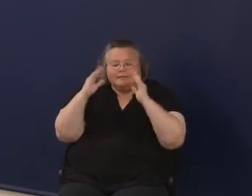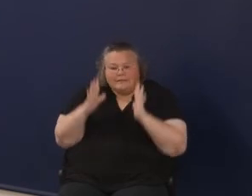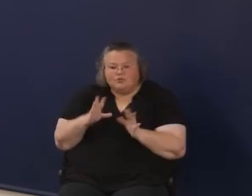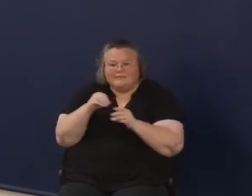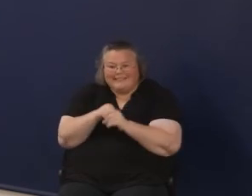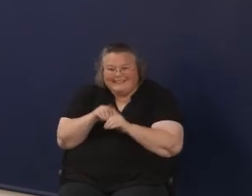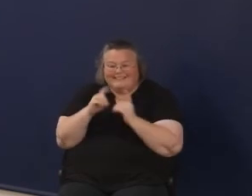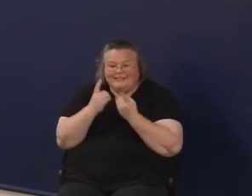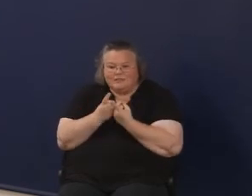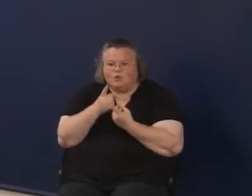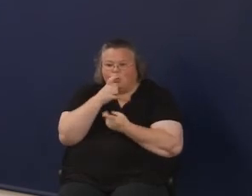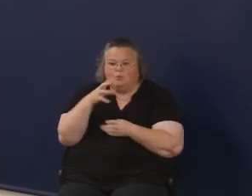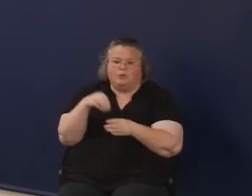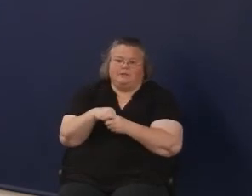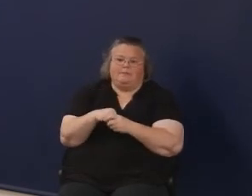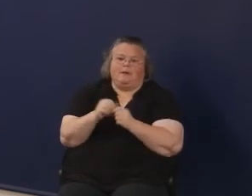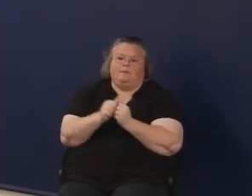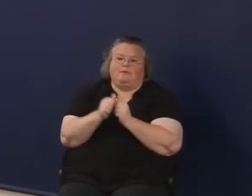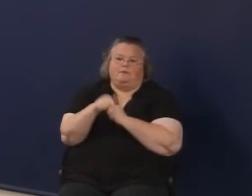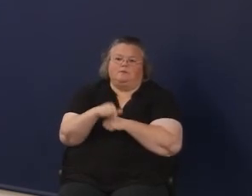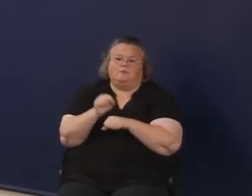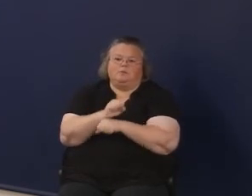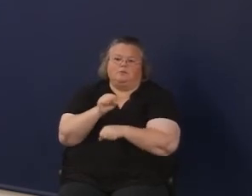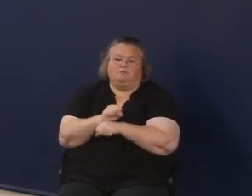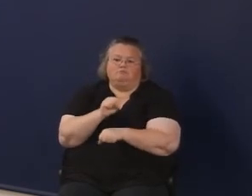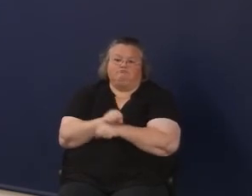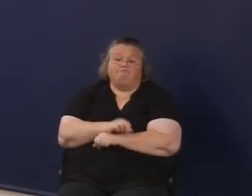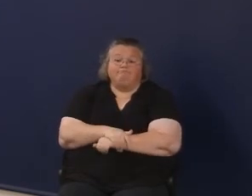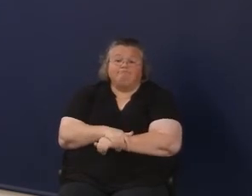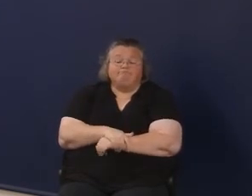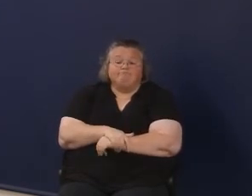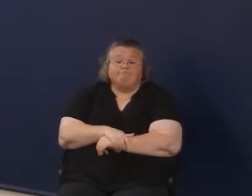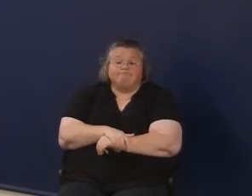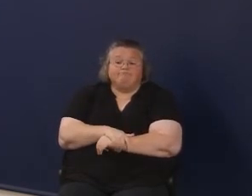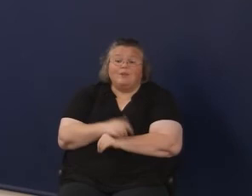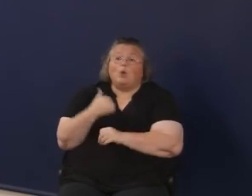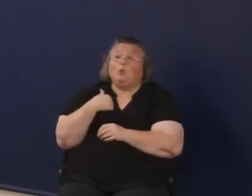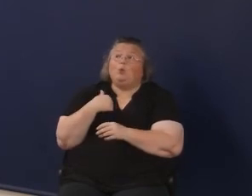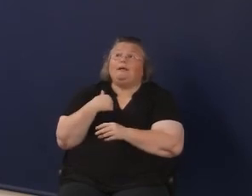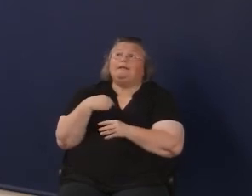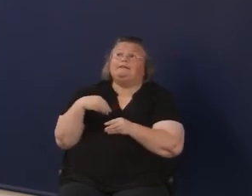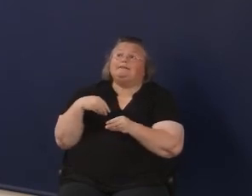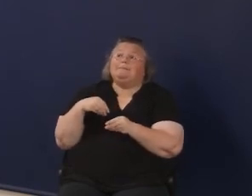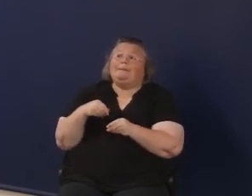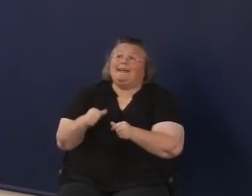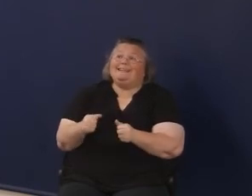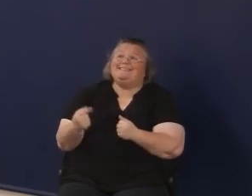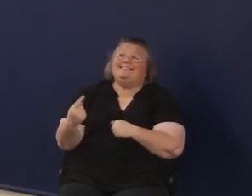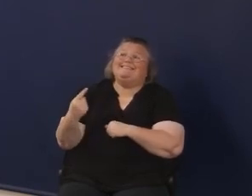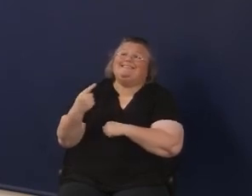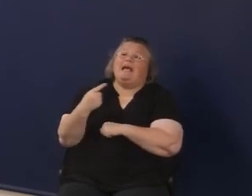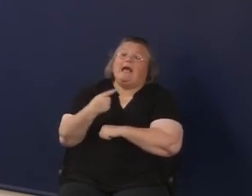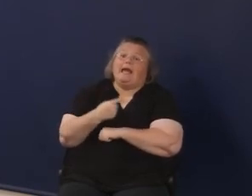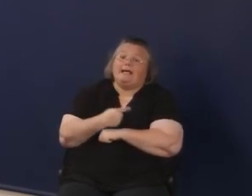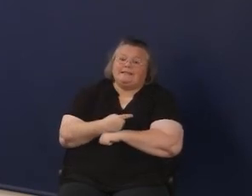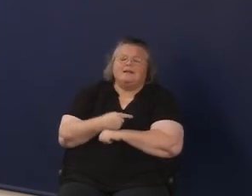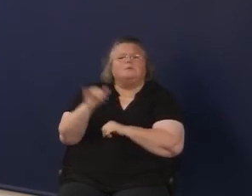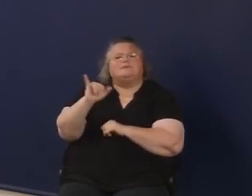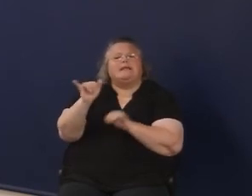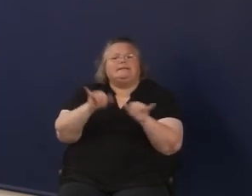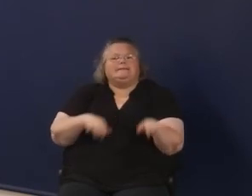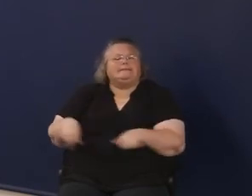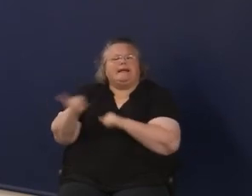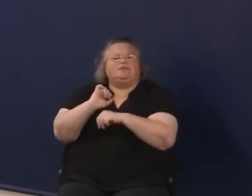participated in this consortium work. So we spent days. It was like a standard-setting process.